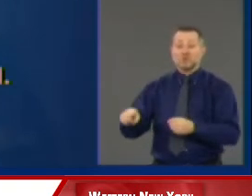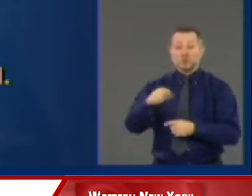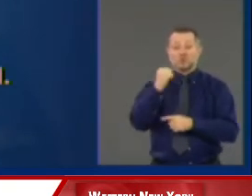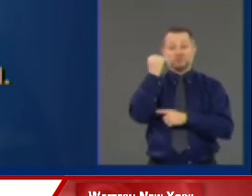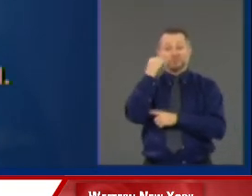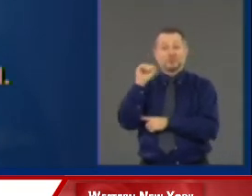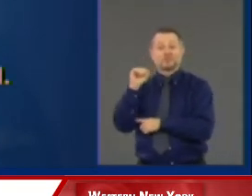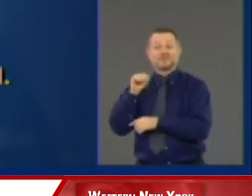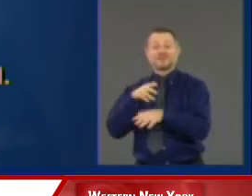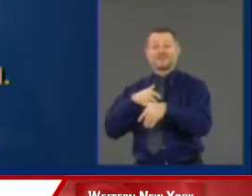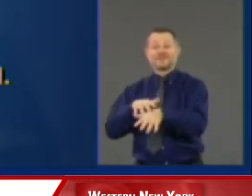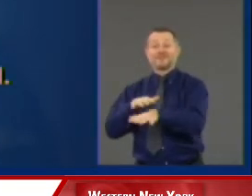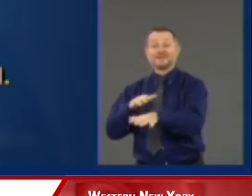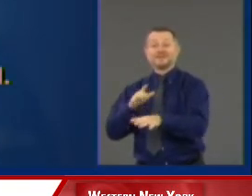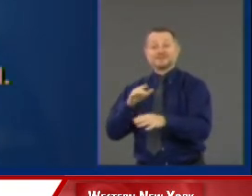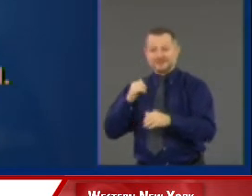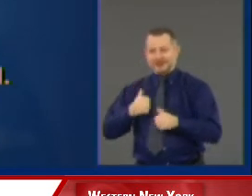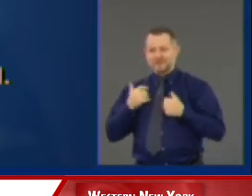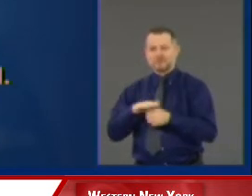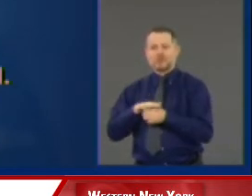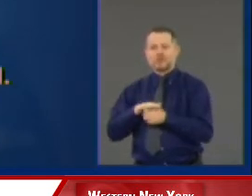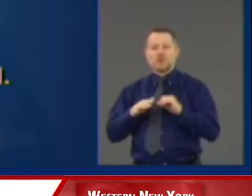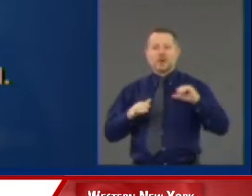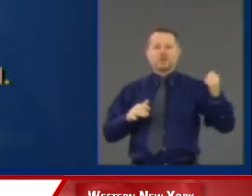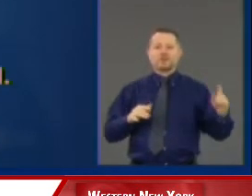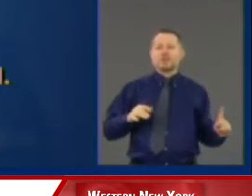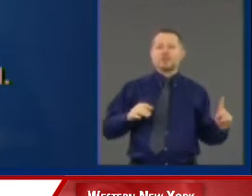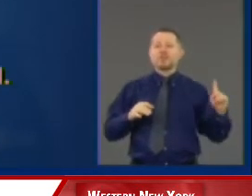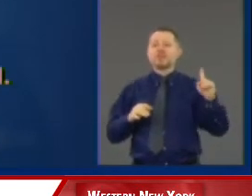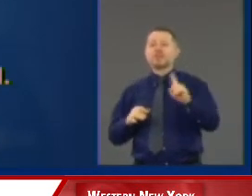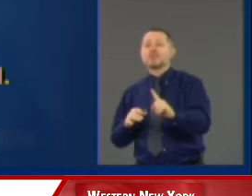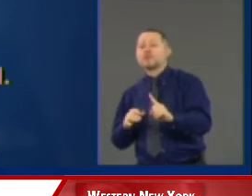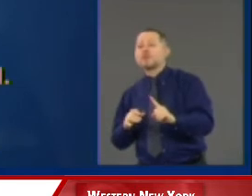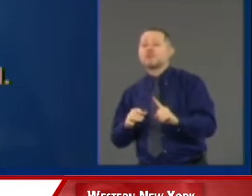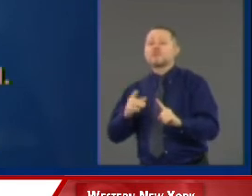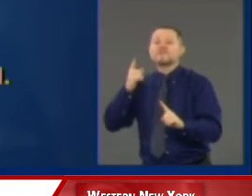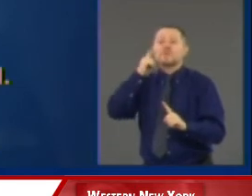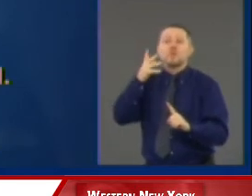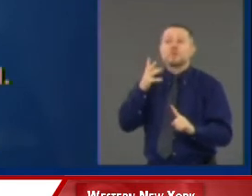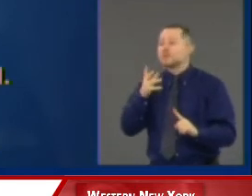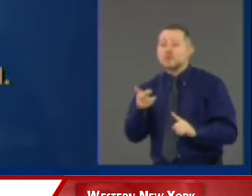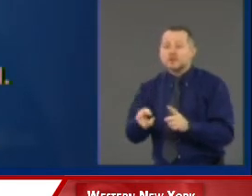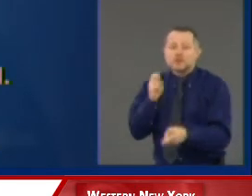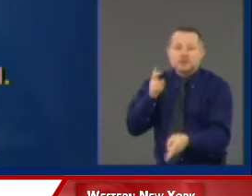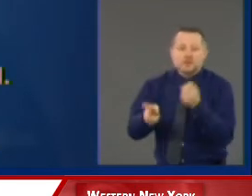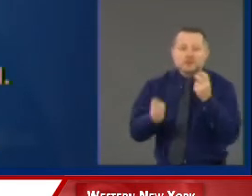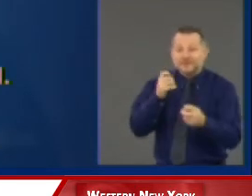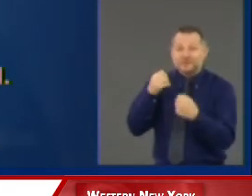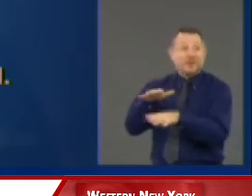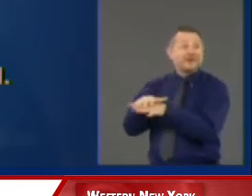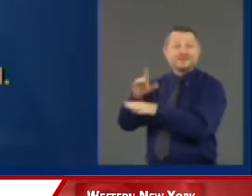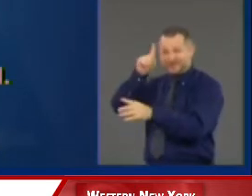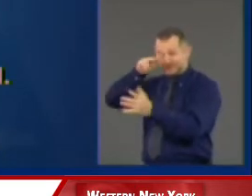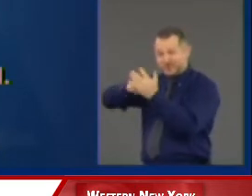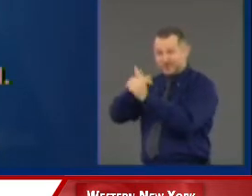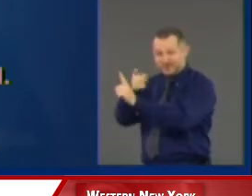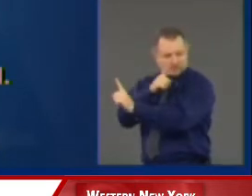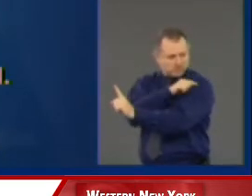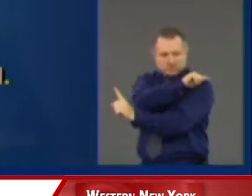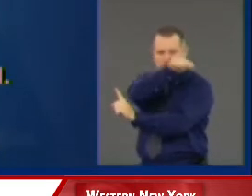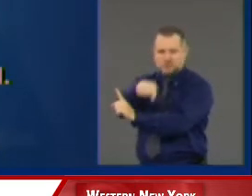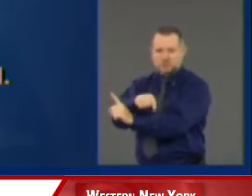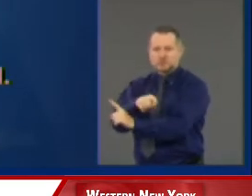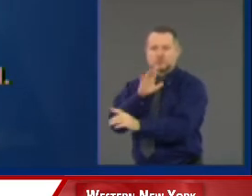from their community. They don't know where they're from. It extremist groups. Some people are going to